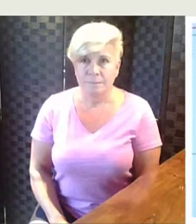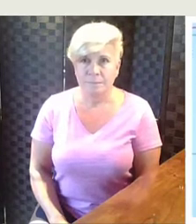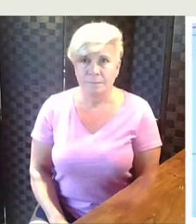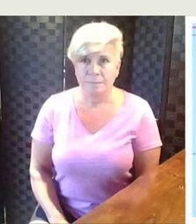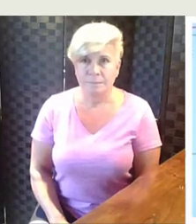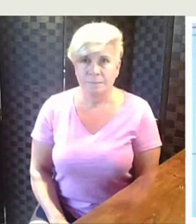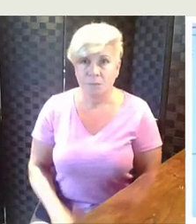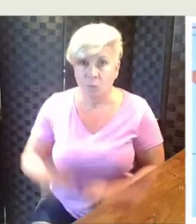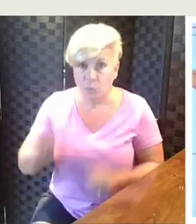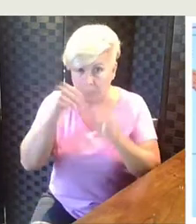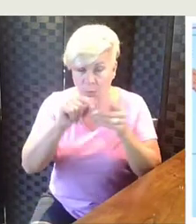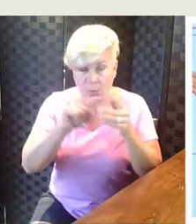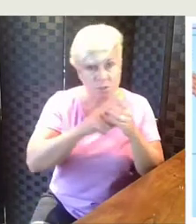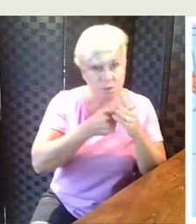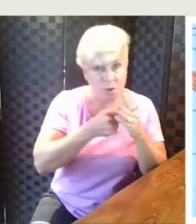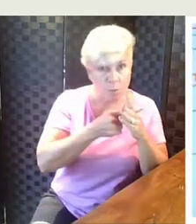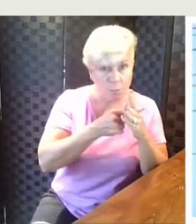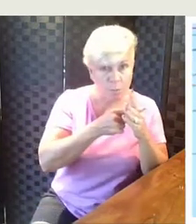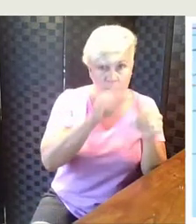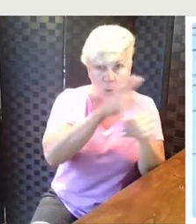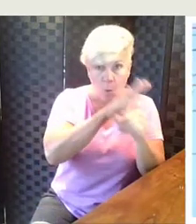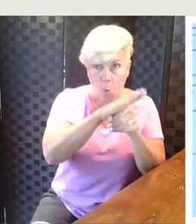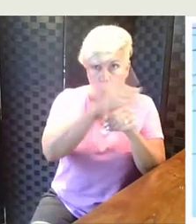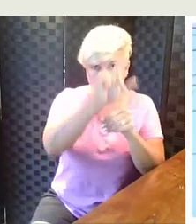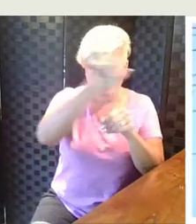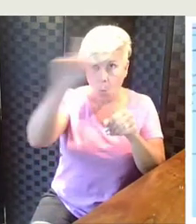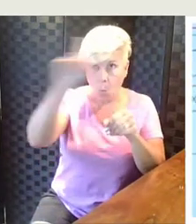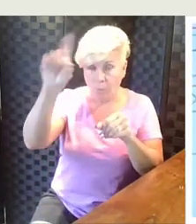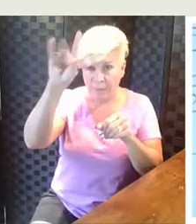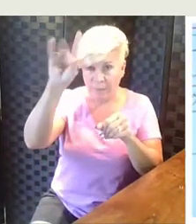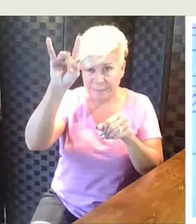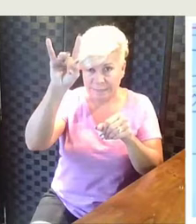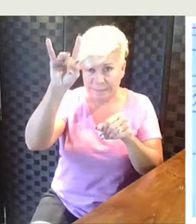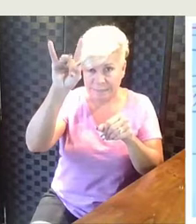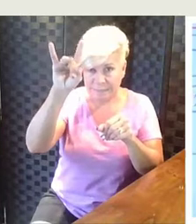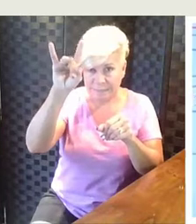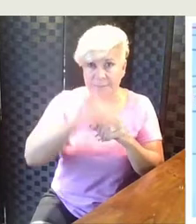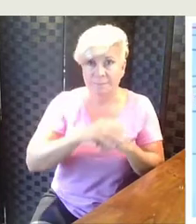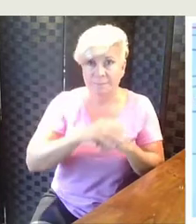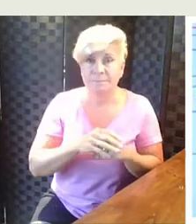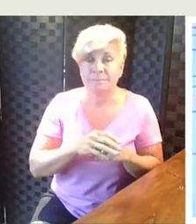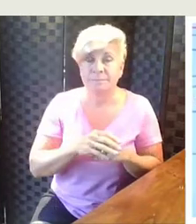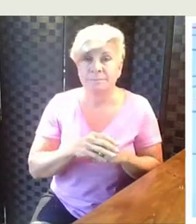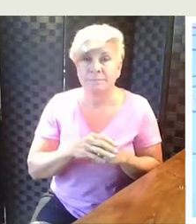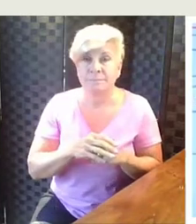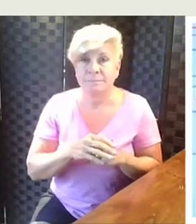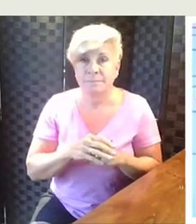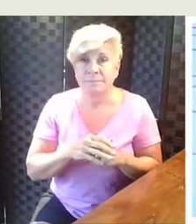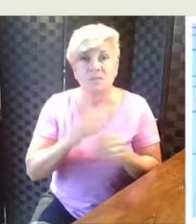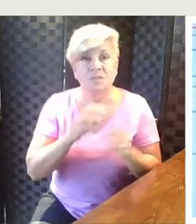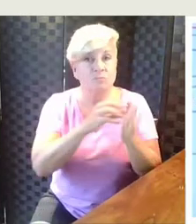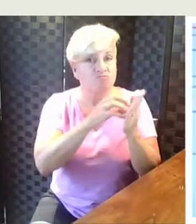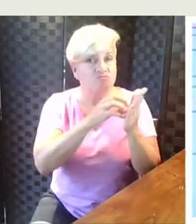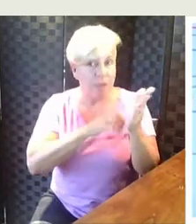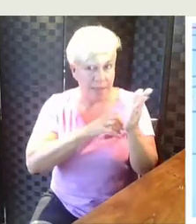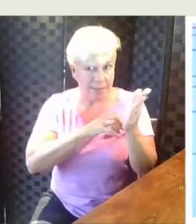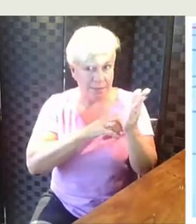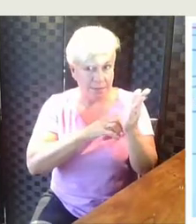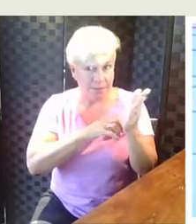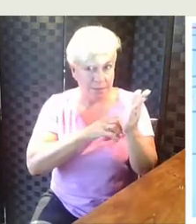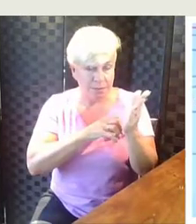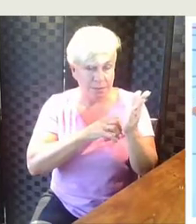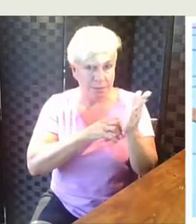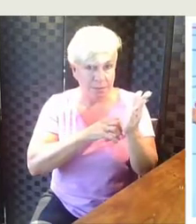Remember, you can start with the whole. The larger amount is eighteen. If we subtract